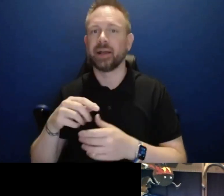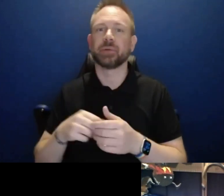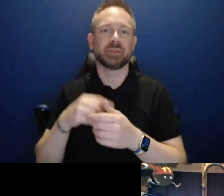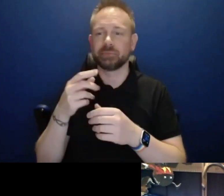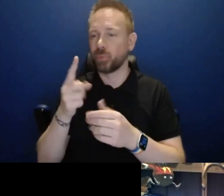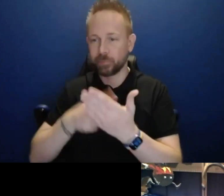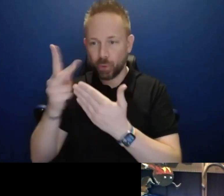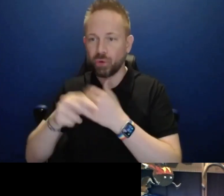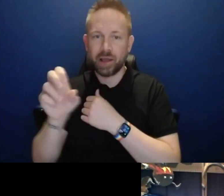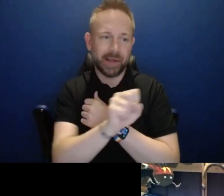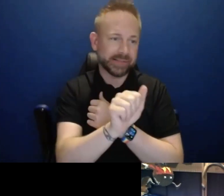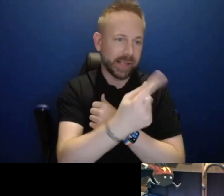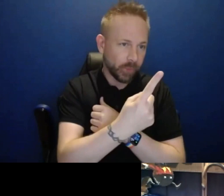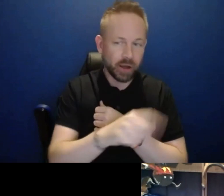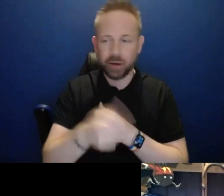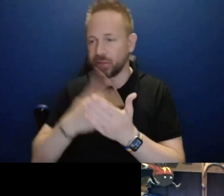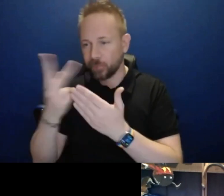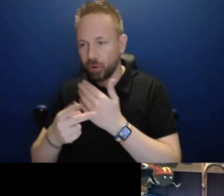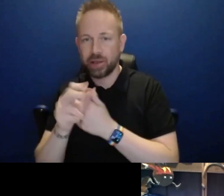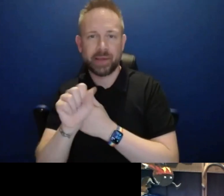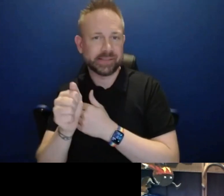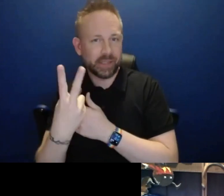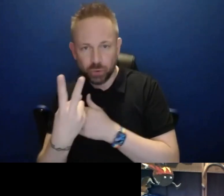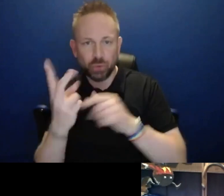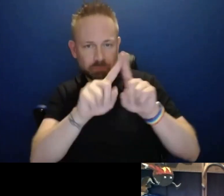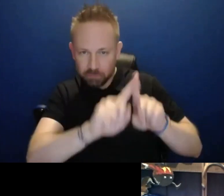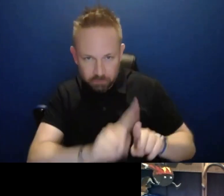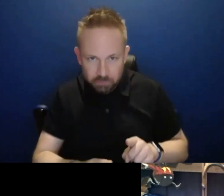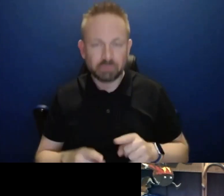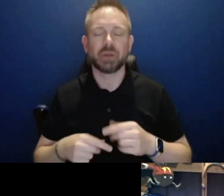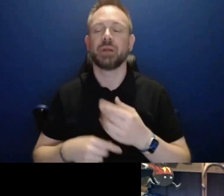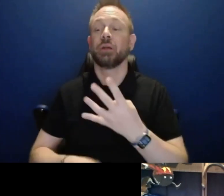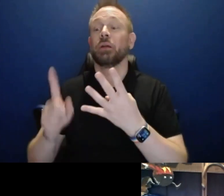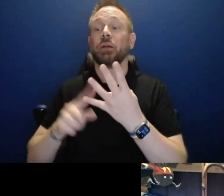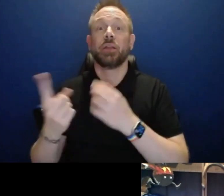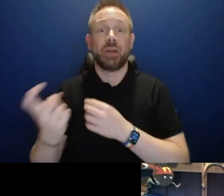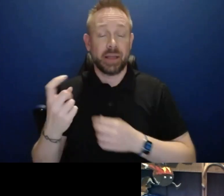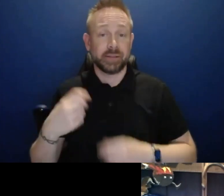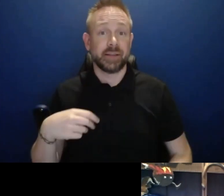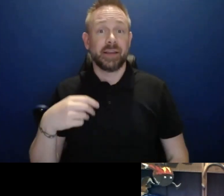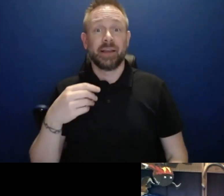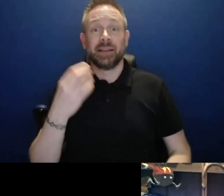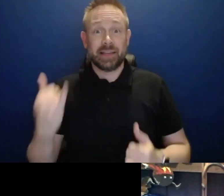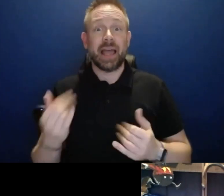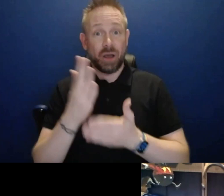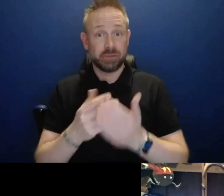goes to SA2, desk site, etc. How will you deal with staff whose current tasks do not fit within the parameters